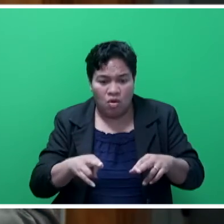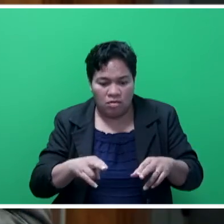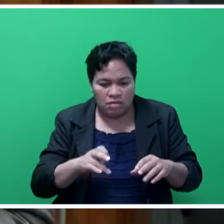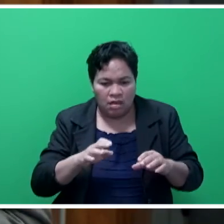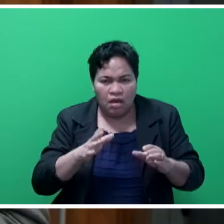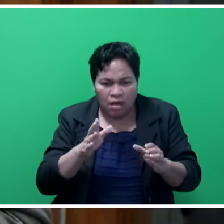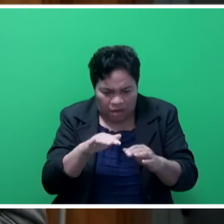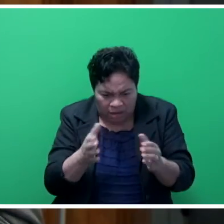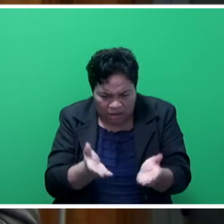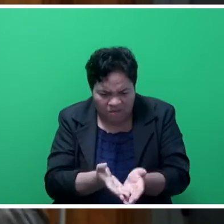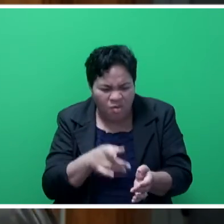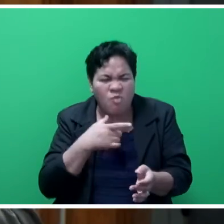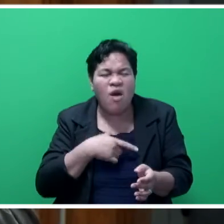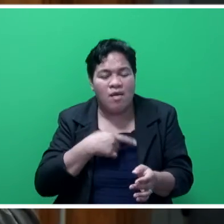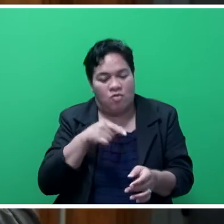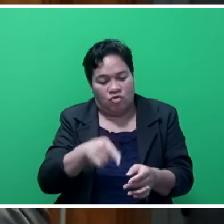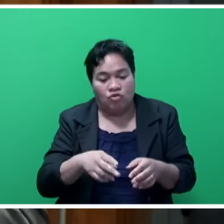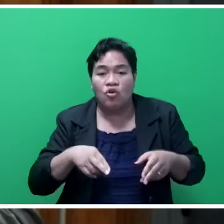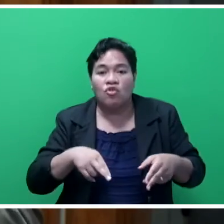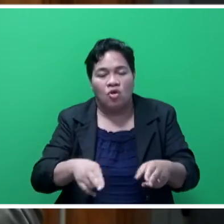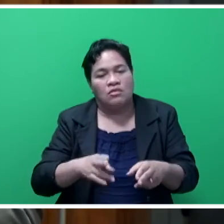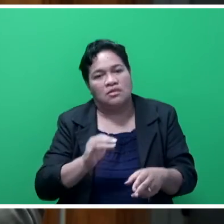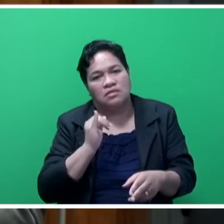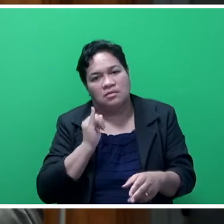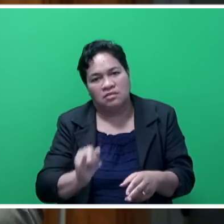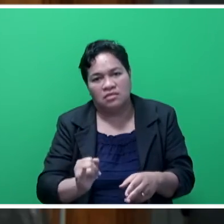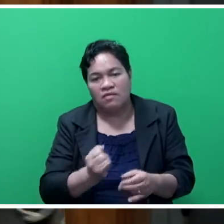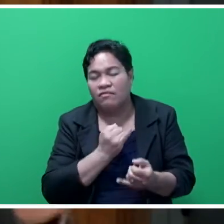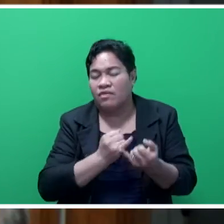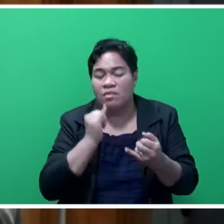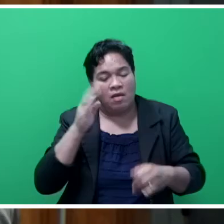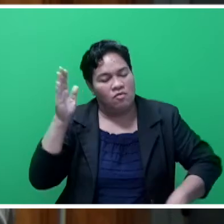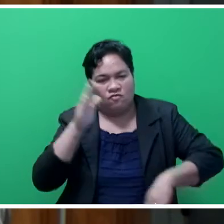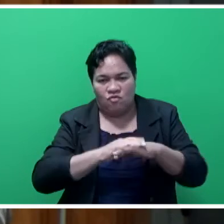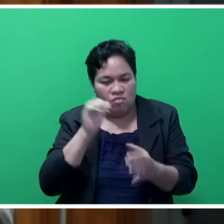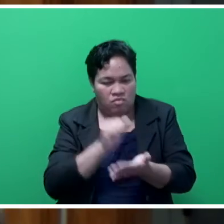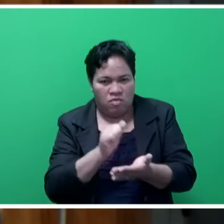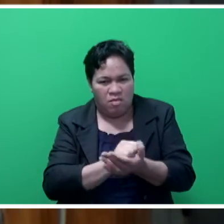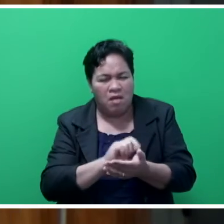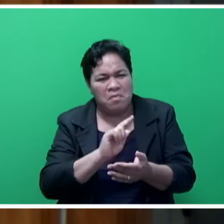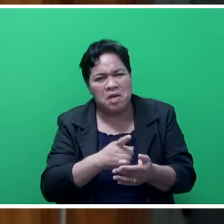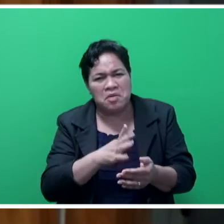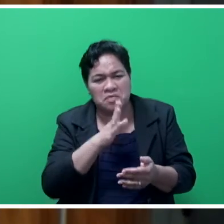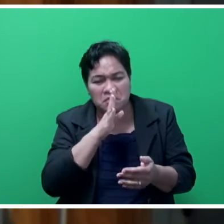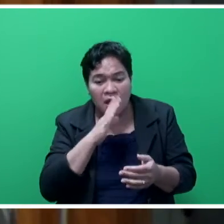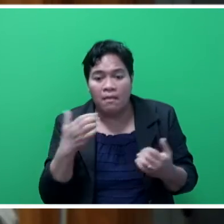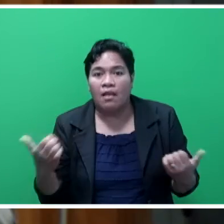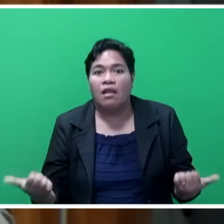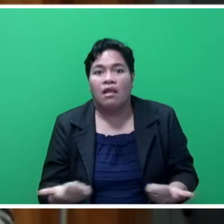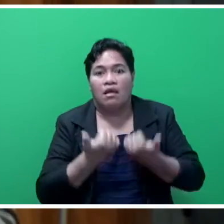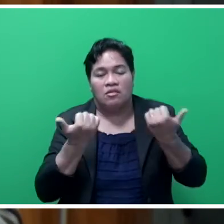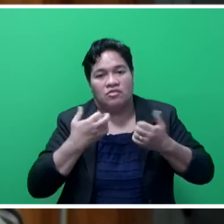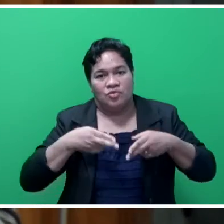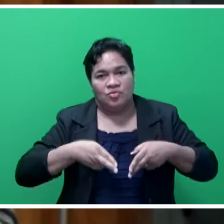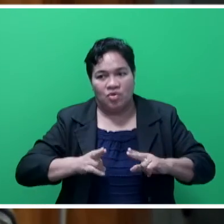serviceability lifespan. They need to be totally rehabilitated. Unfortunately, we have quite a number of these roads. So when